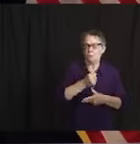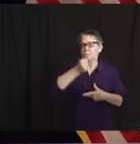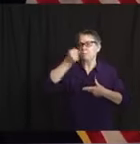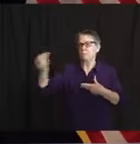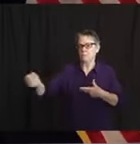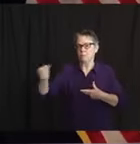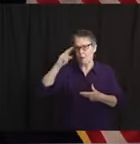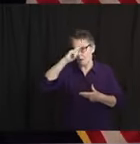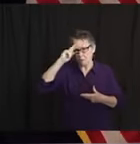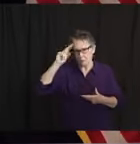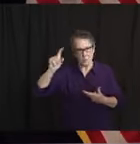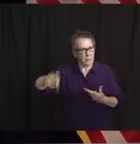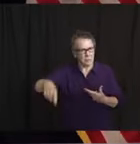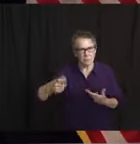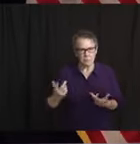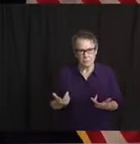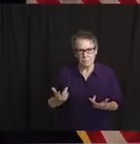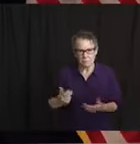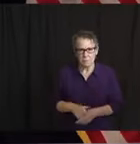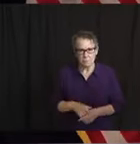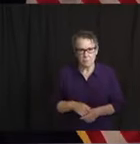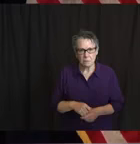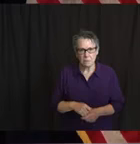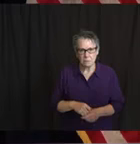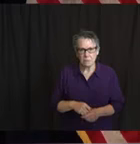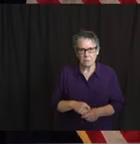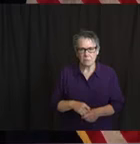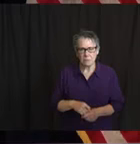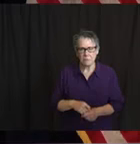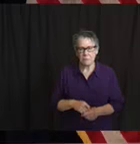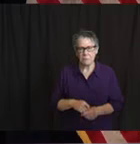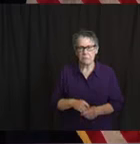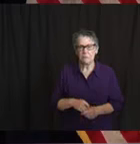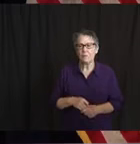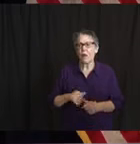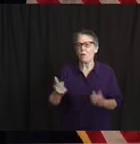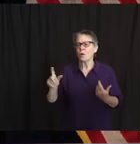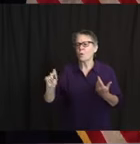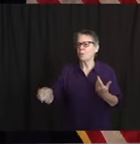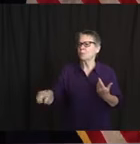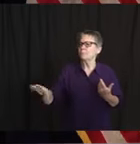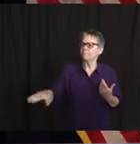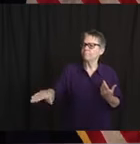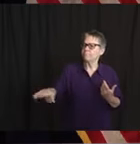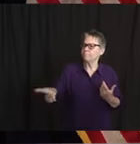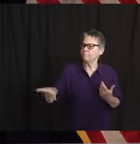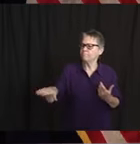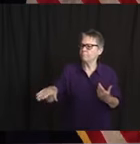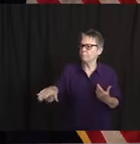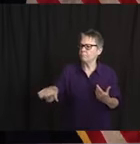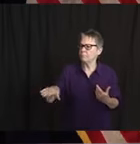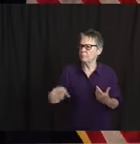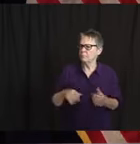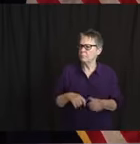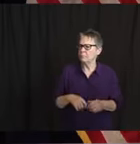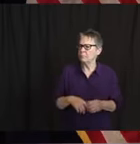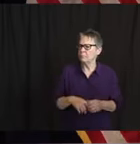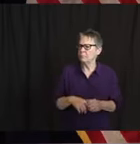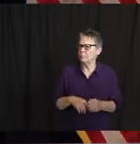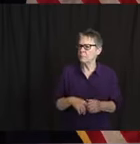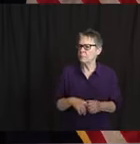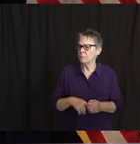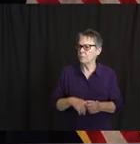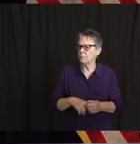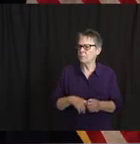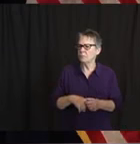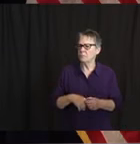Hold on one sec. There you go. So first, do you know when we can expect the data on the number of people who have attempted to get tested